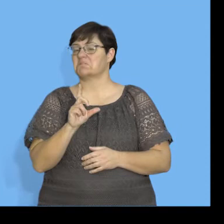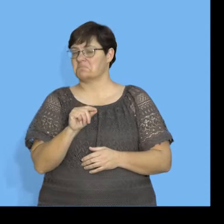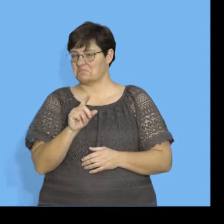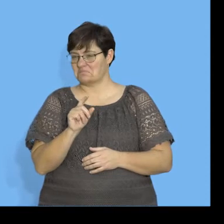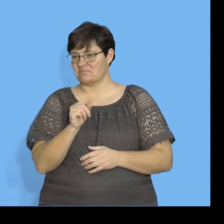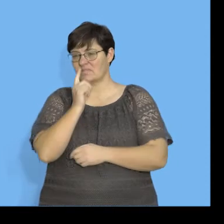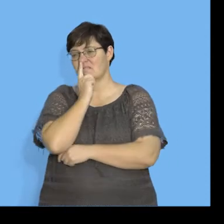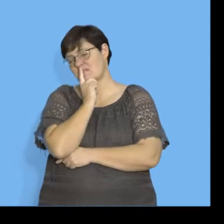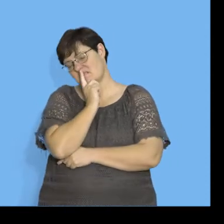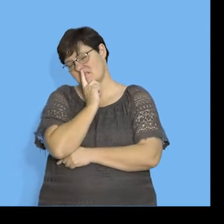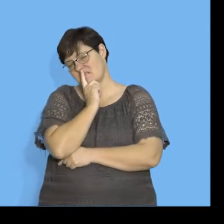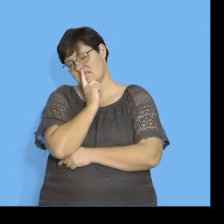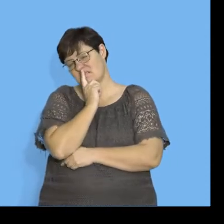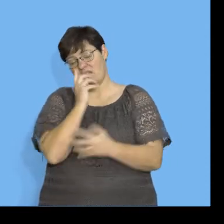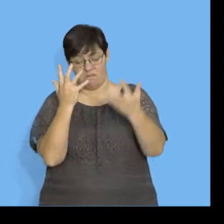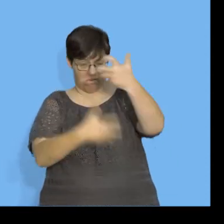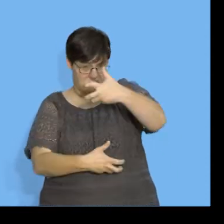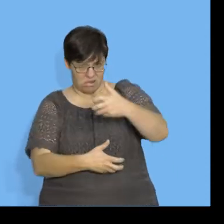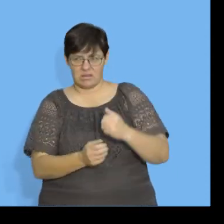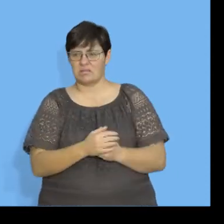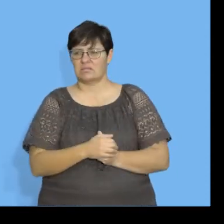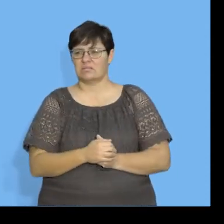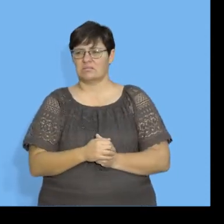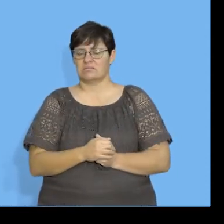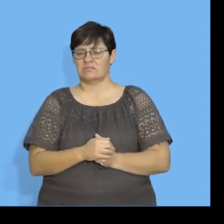Interesting one. Is there no correlation here?